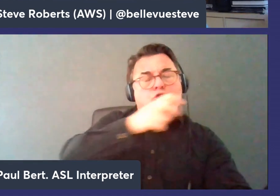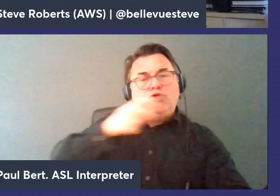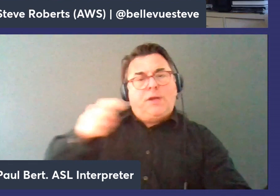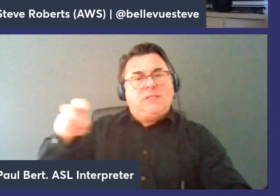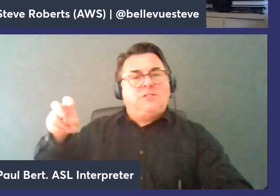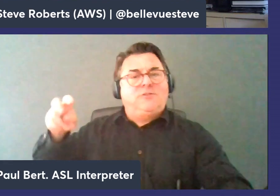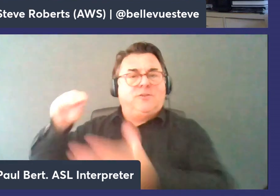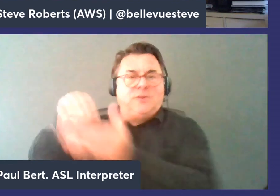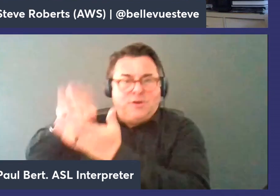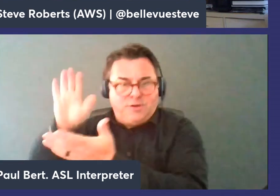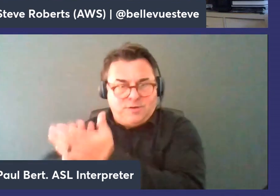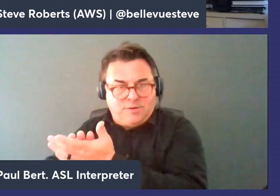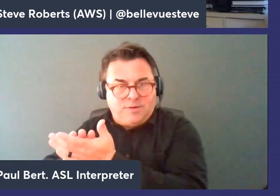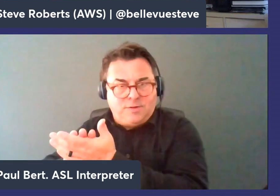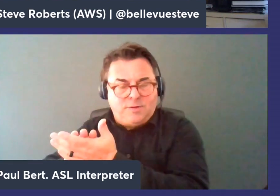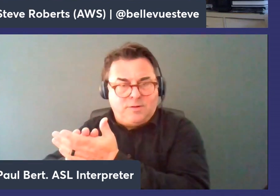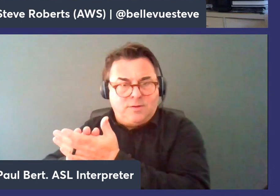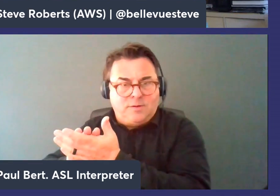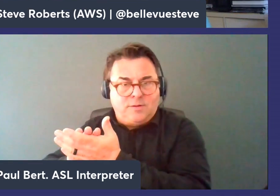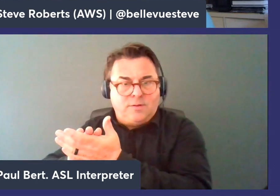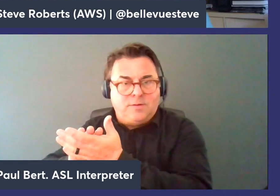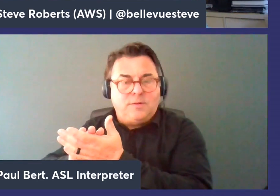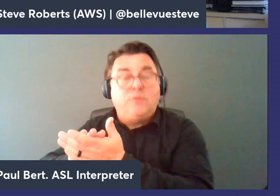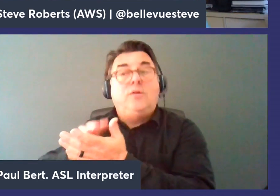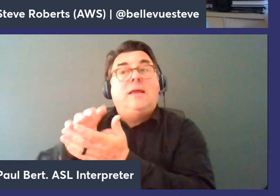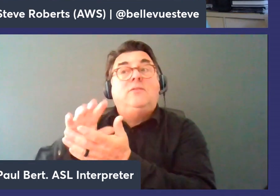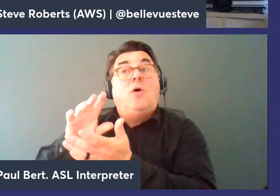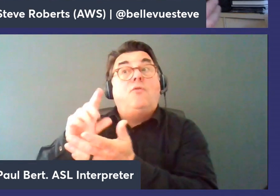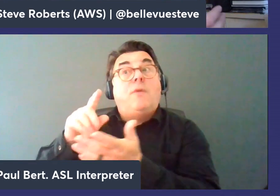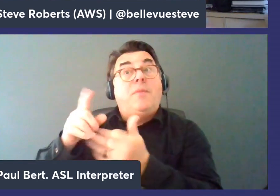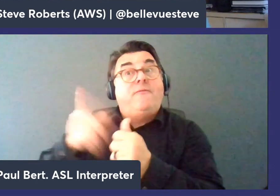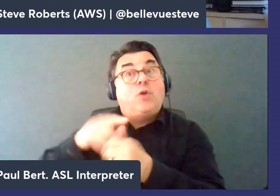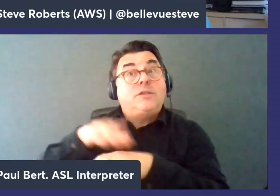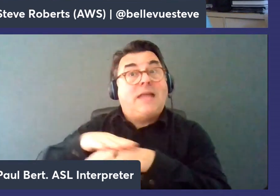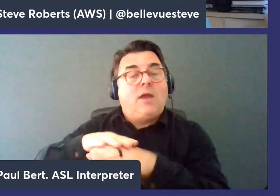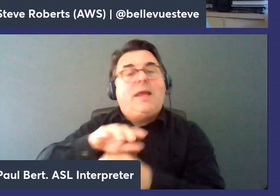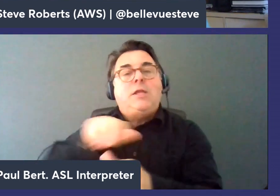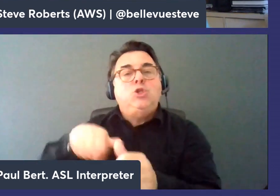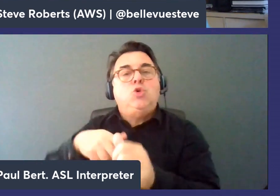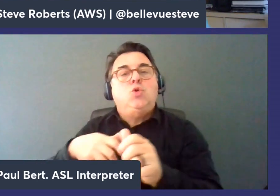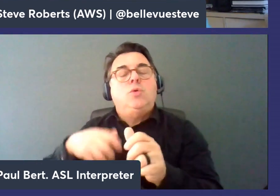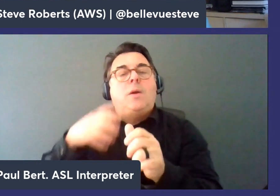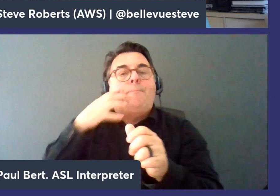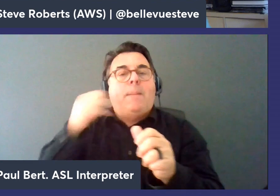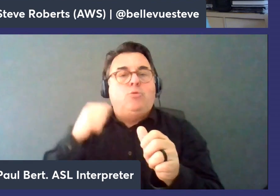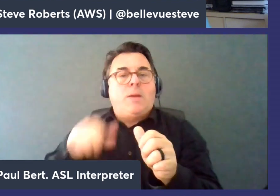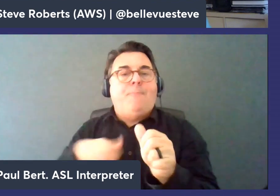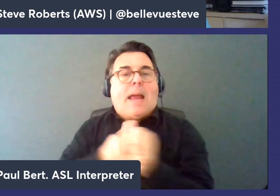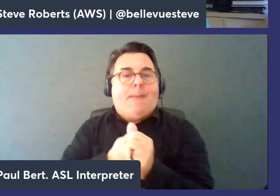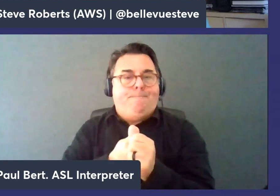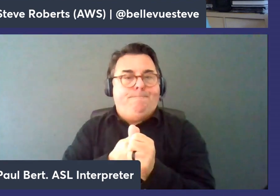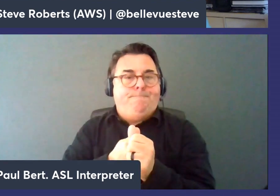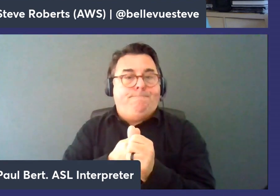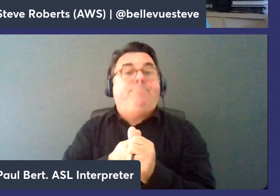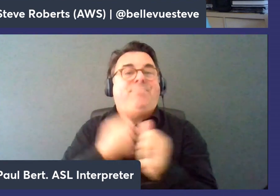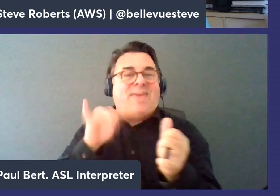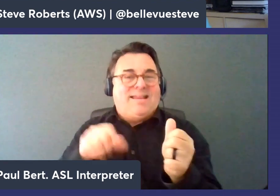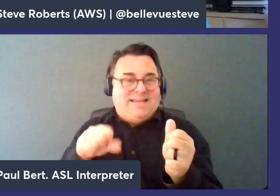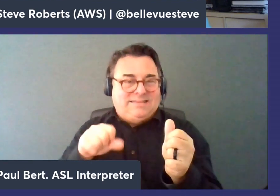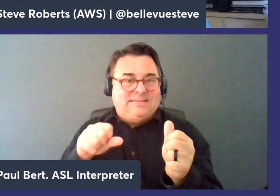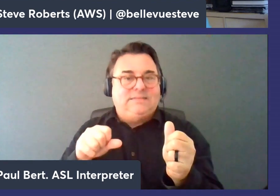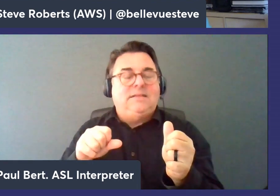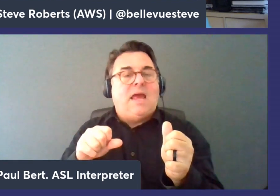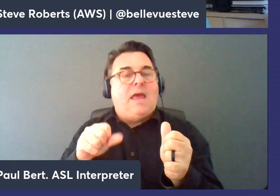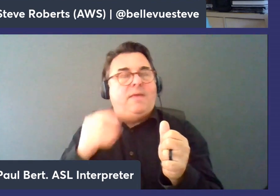to the to the backup right yep it is written to memory to the multi az transaction log and then